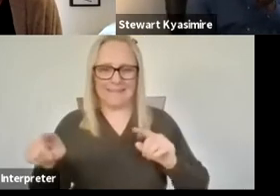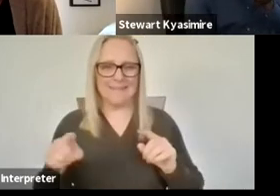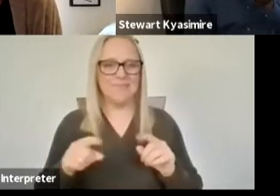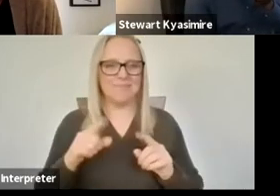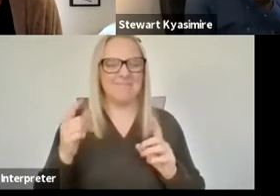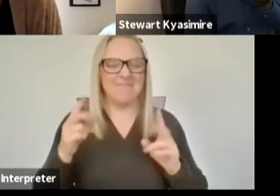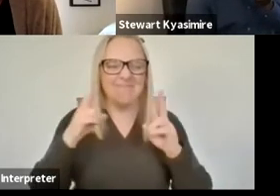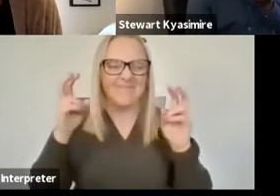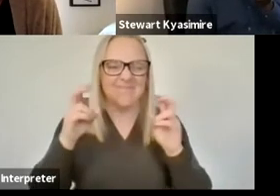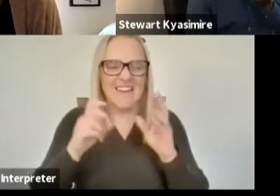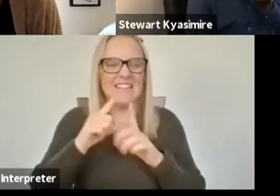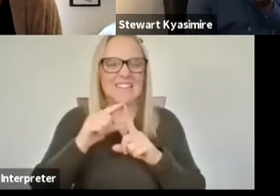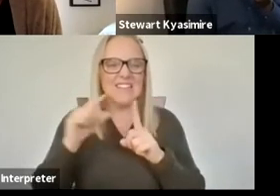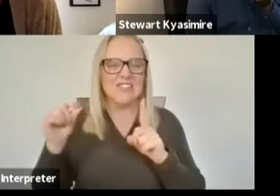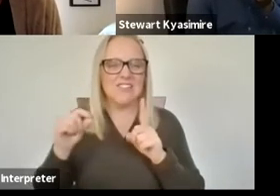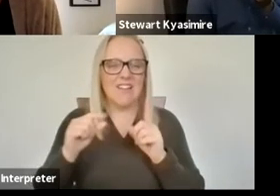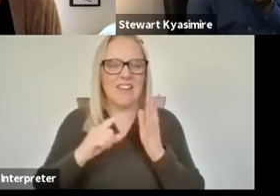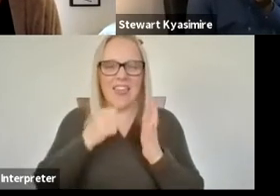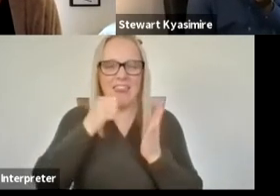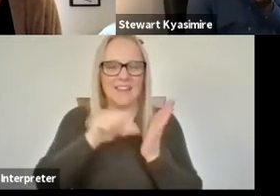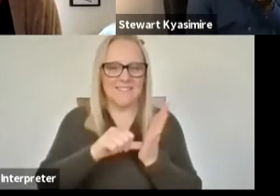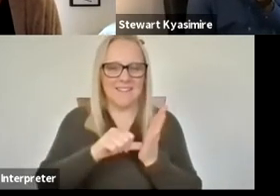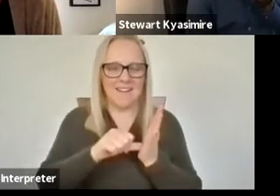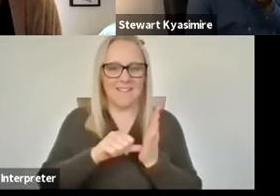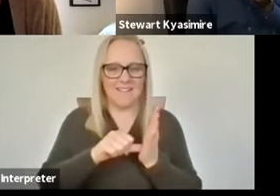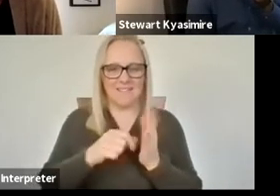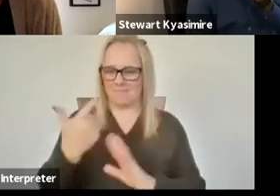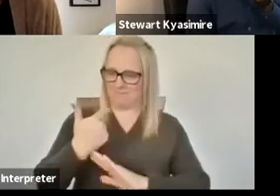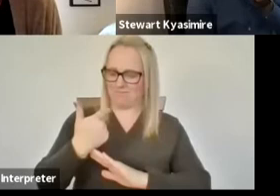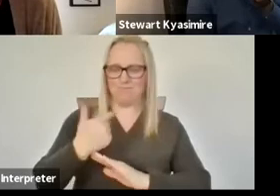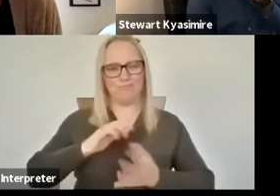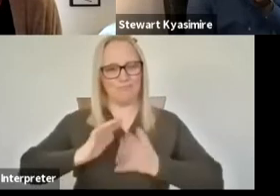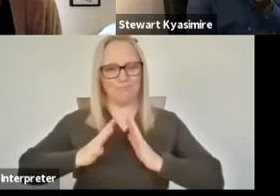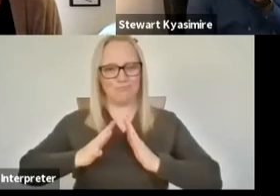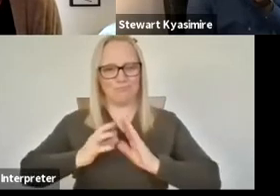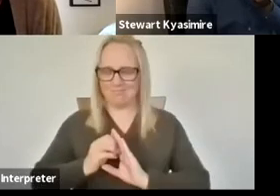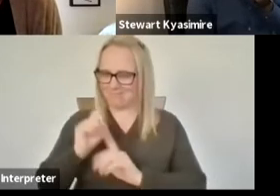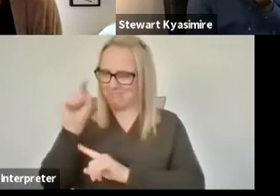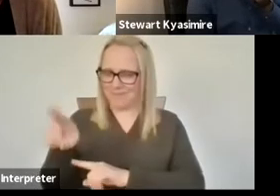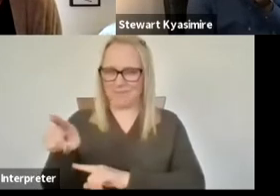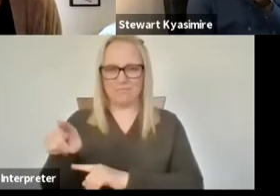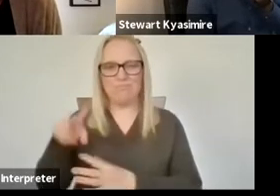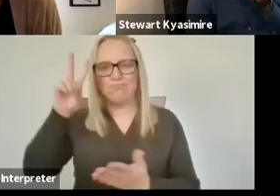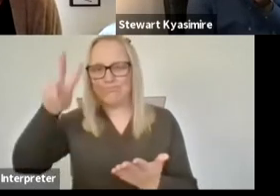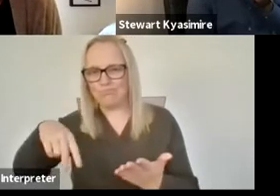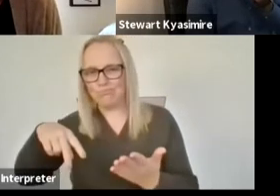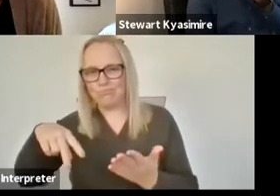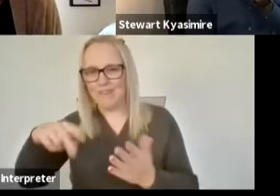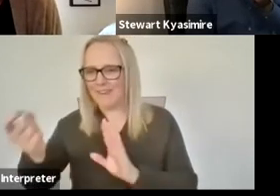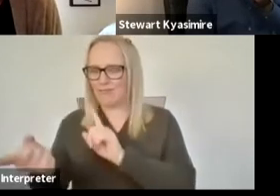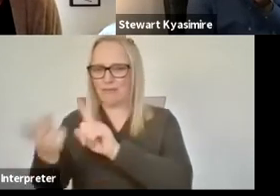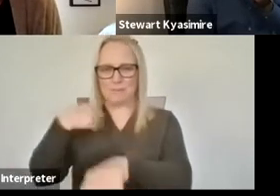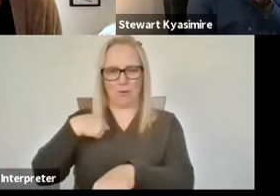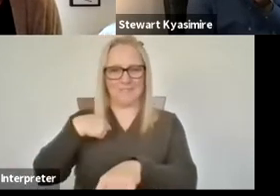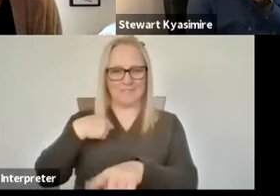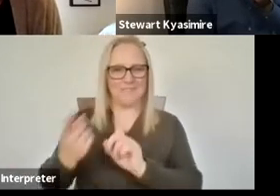time you can think about it you send it the other one receives it he reads it in his own time and the response to it so we said we'll do the letter